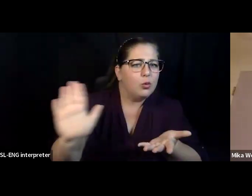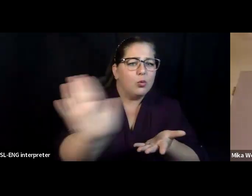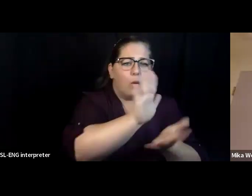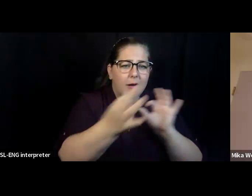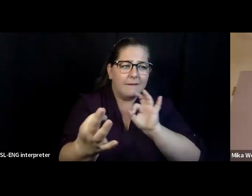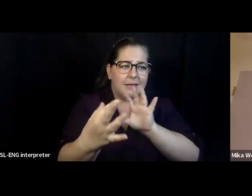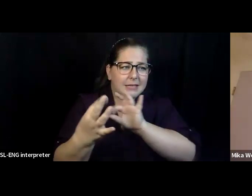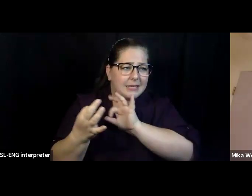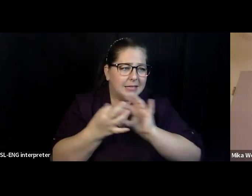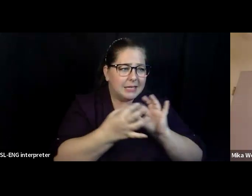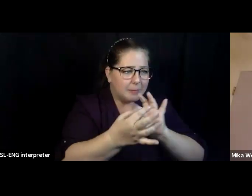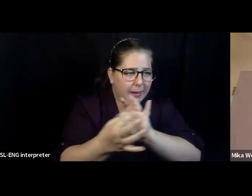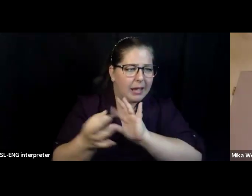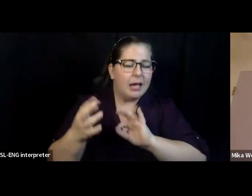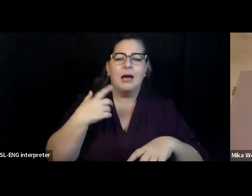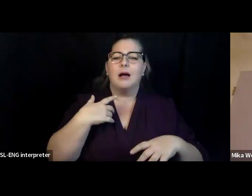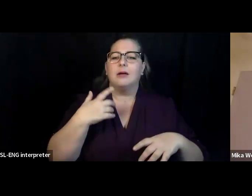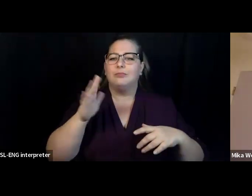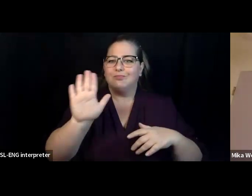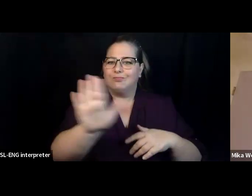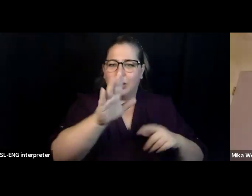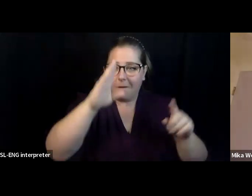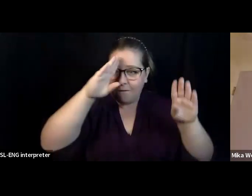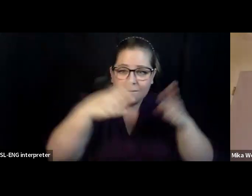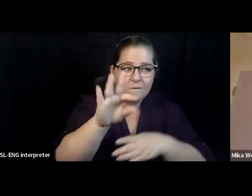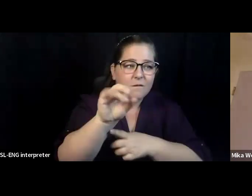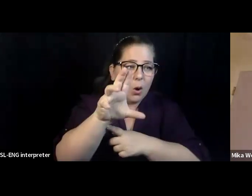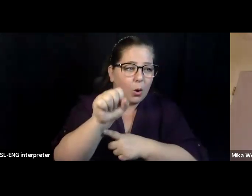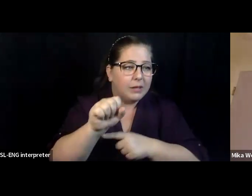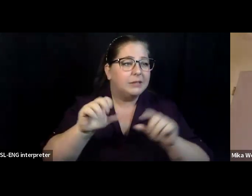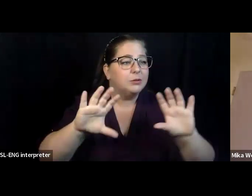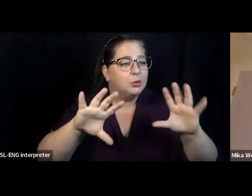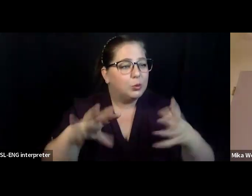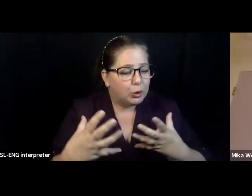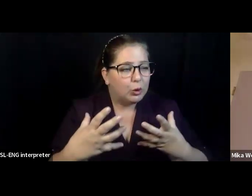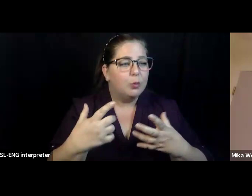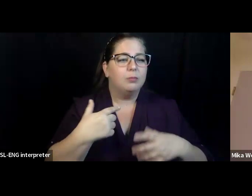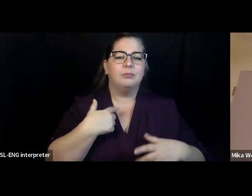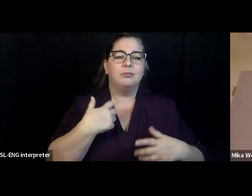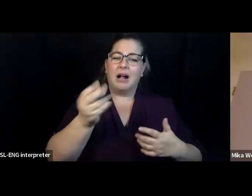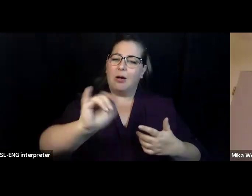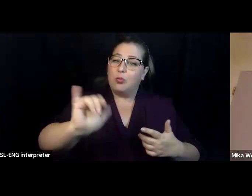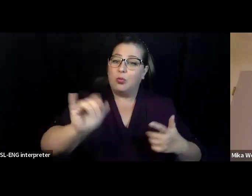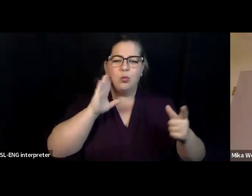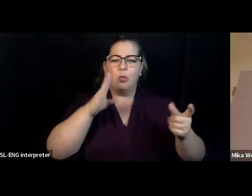then we're going to open it up to your questions and comments, thoughts, and hopes for the center.